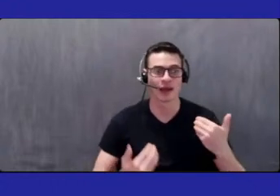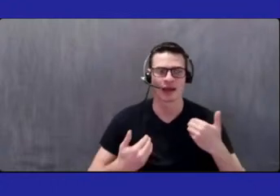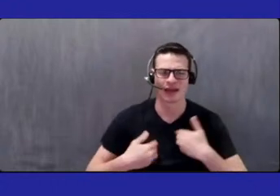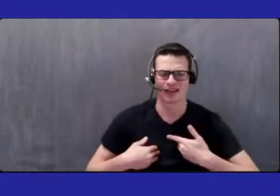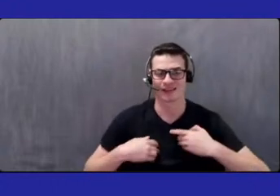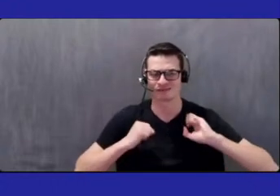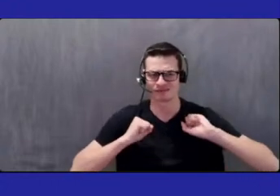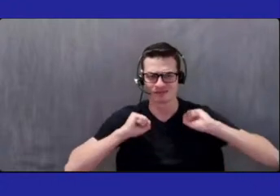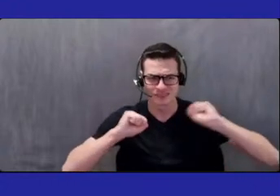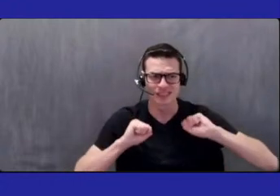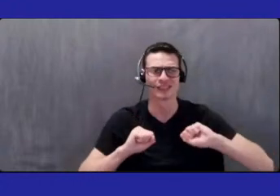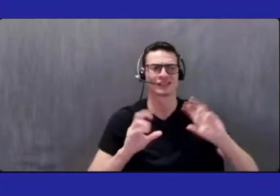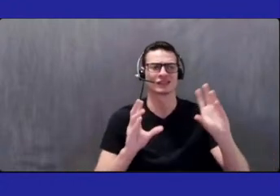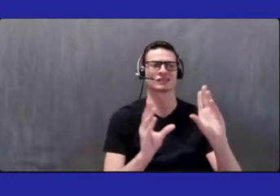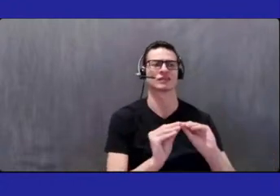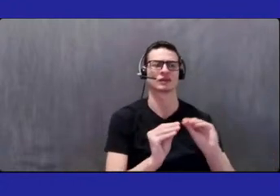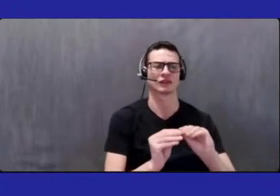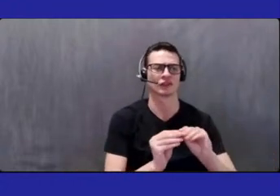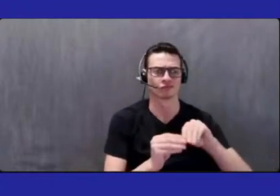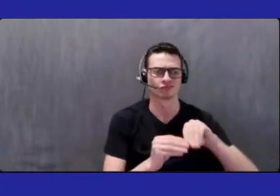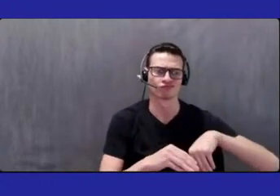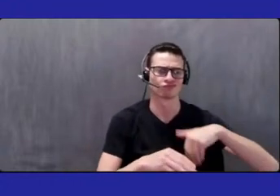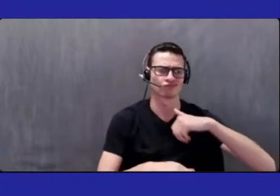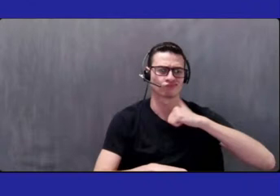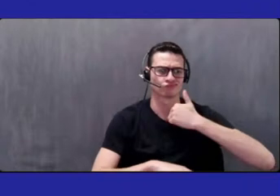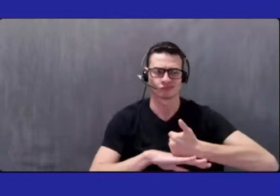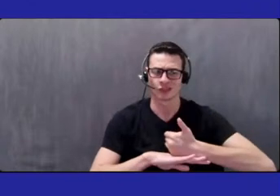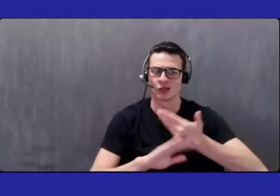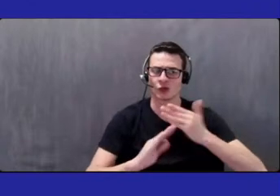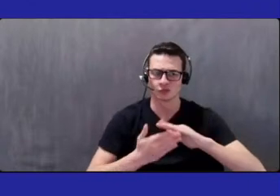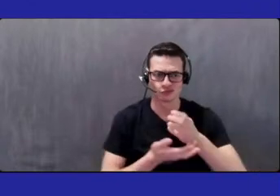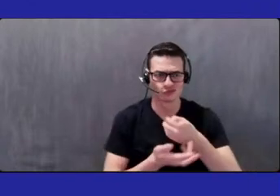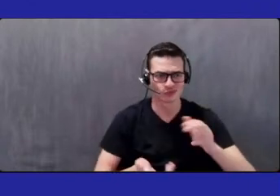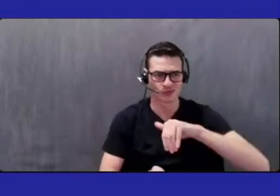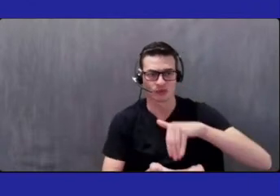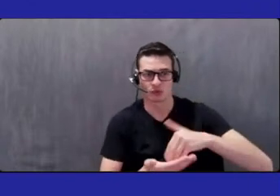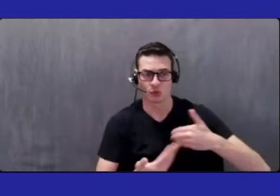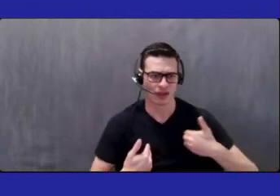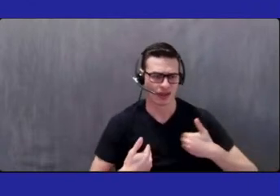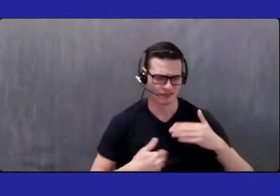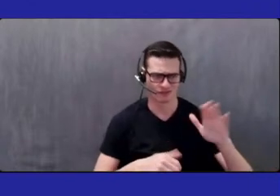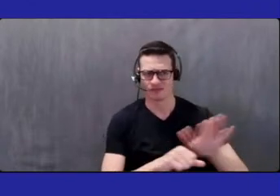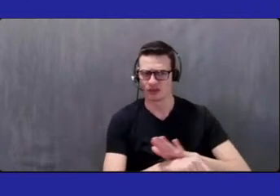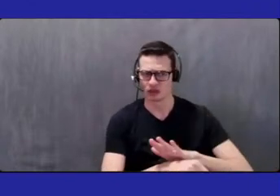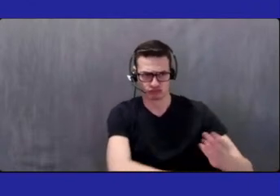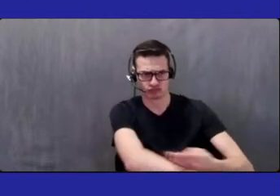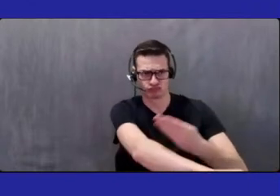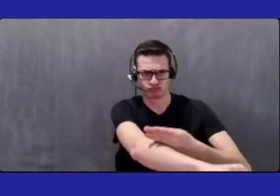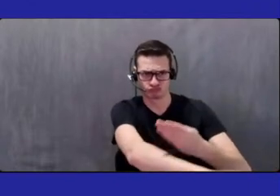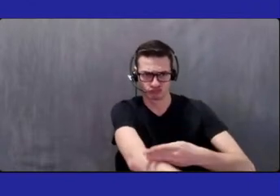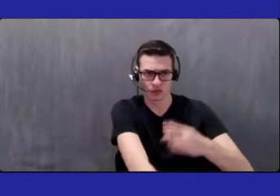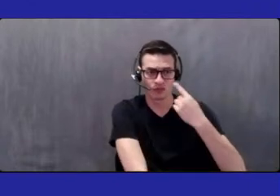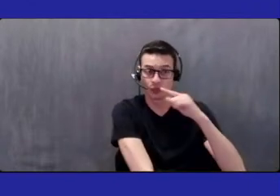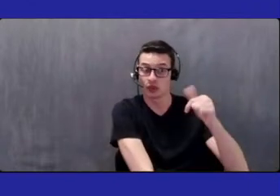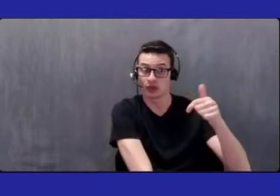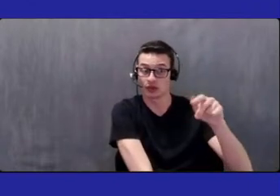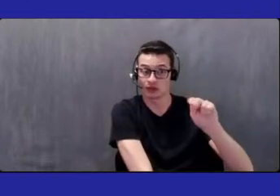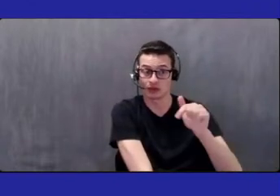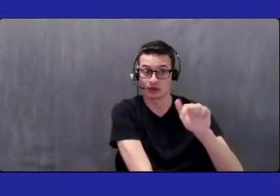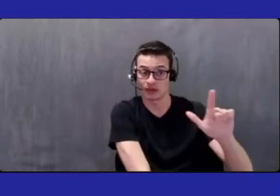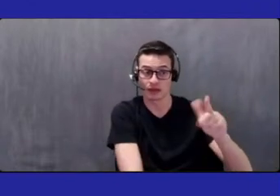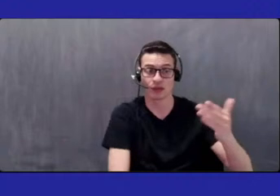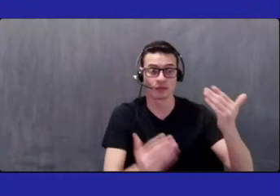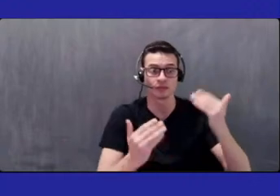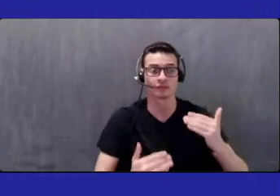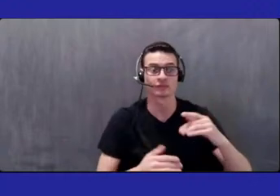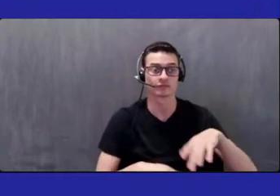creation of Community Resource Center. We did the facility-wide renovation, completed at Gun Hill. Created and implemented